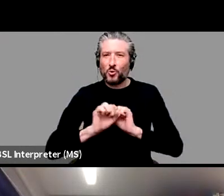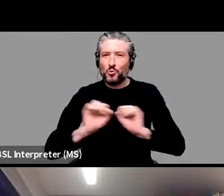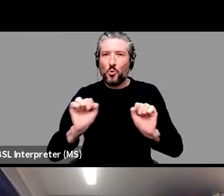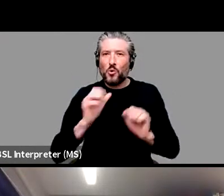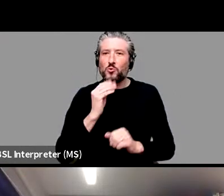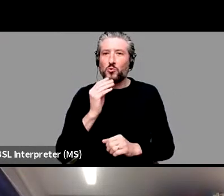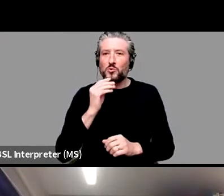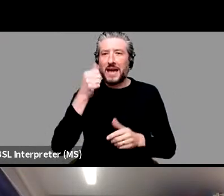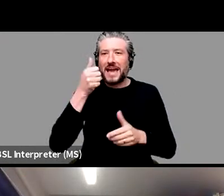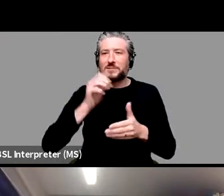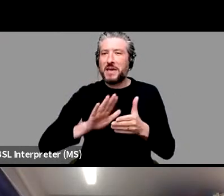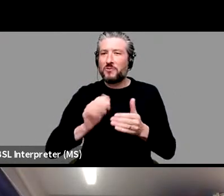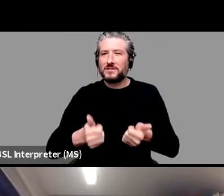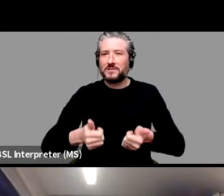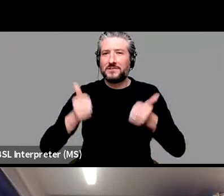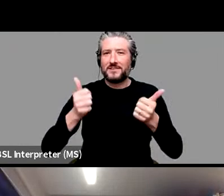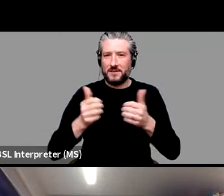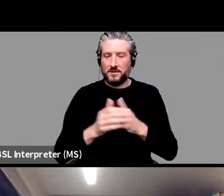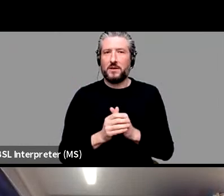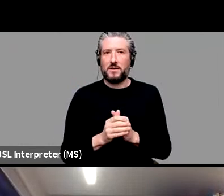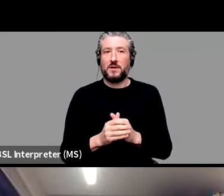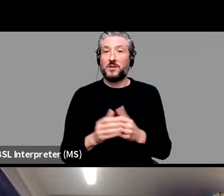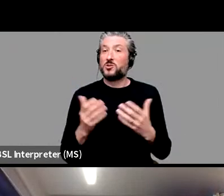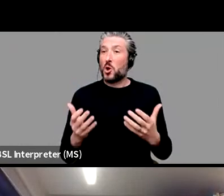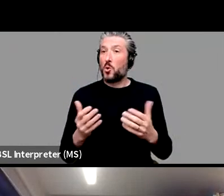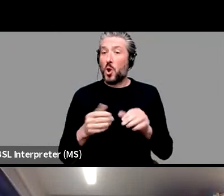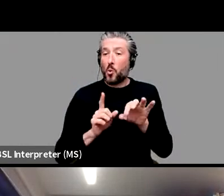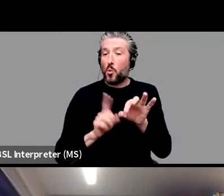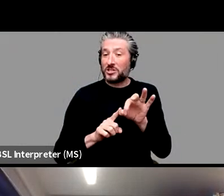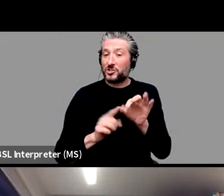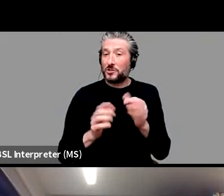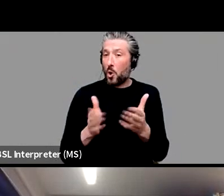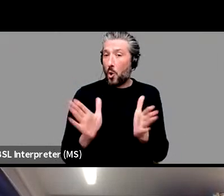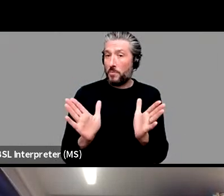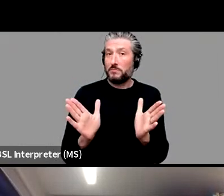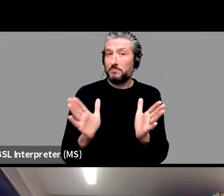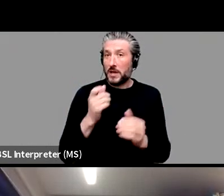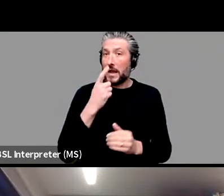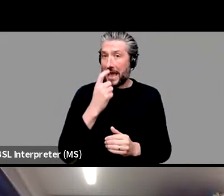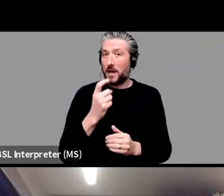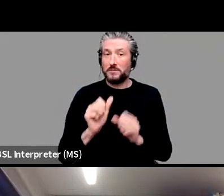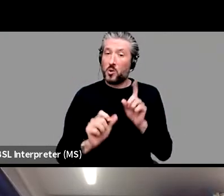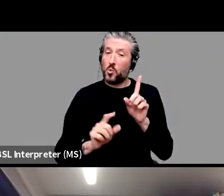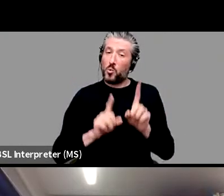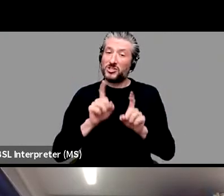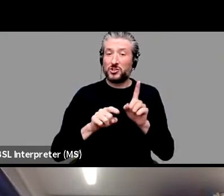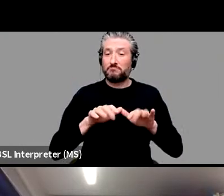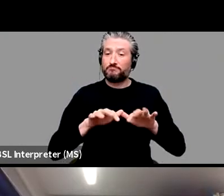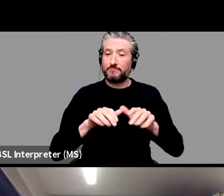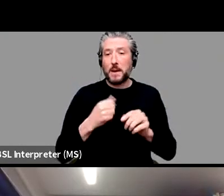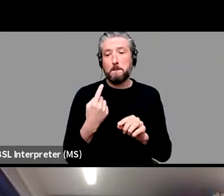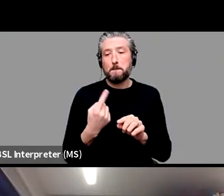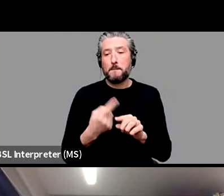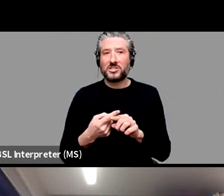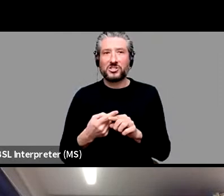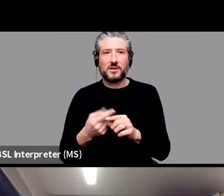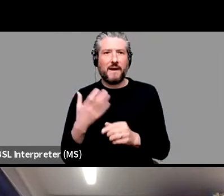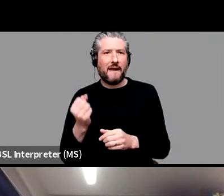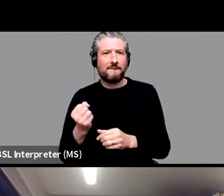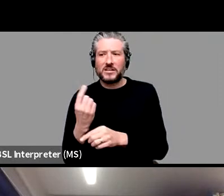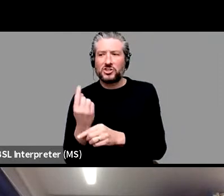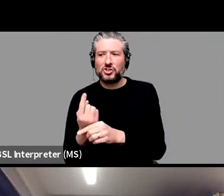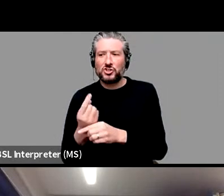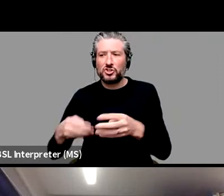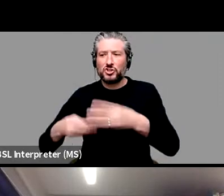question and answer is open, as is the chat. So you should be able to not just ask us questions or or Adele questions, but you should be able to see each other's questions.